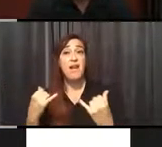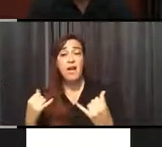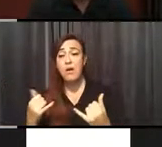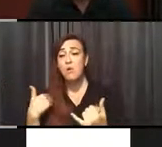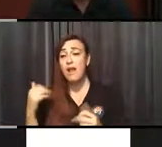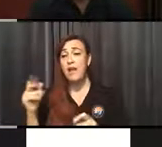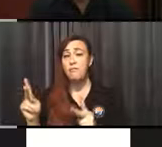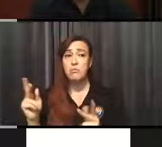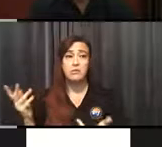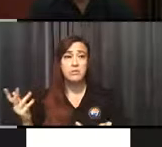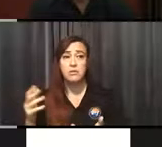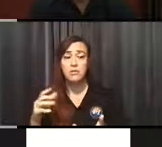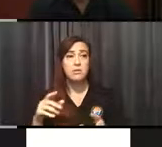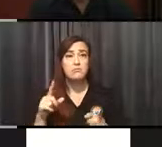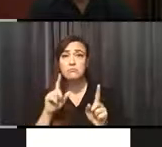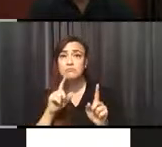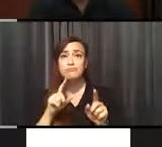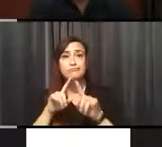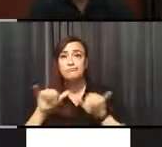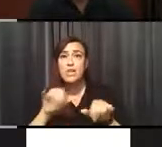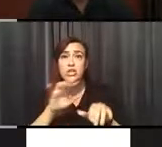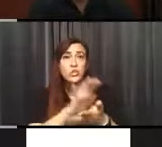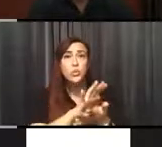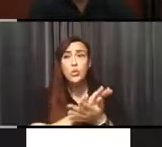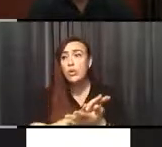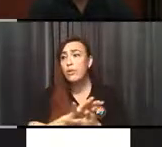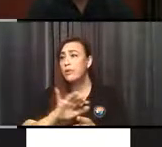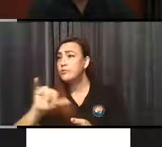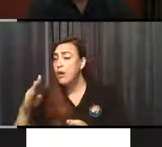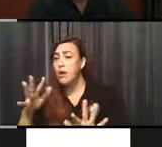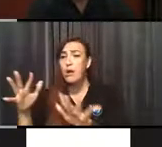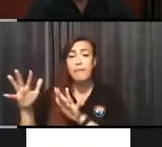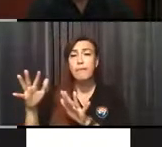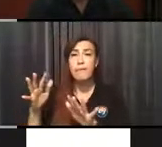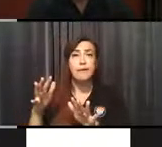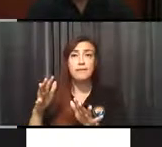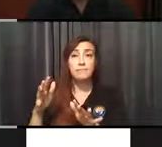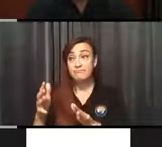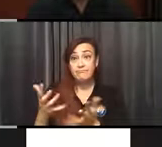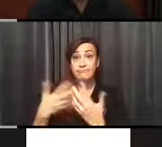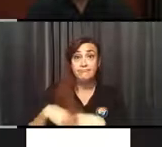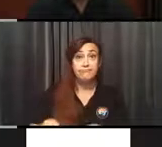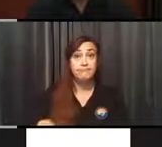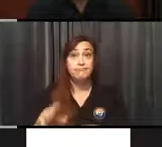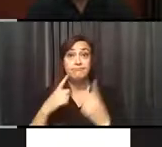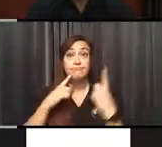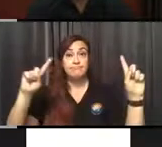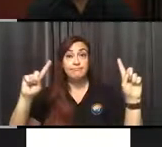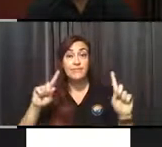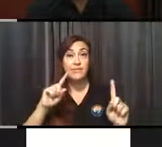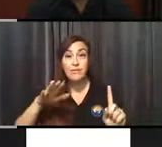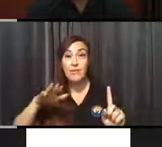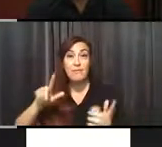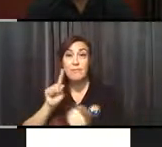really good job, and they're happy, all without ever meeting them, except just talking on the phone and things like that. So we can do that.